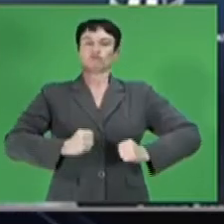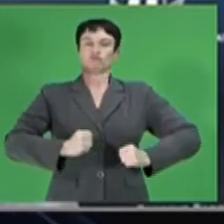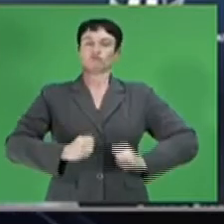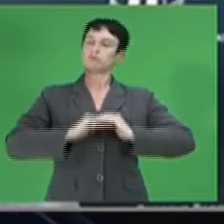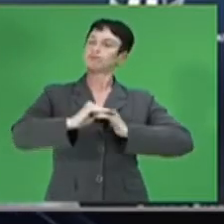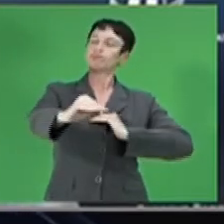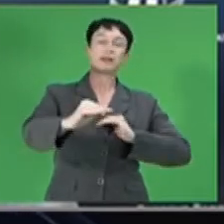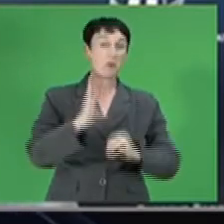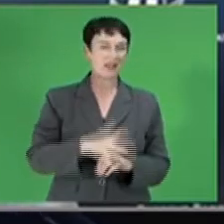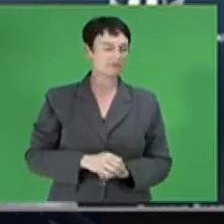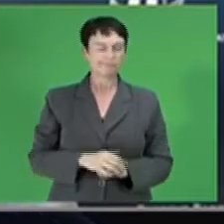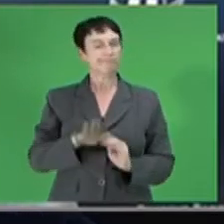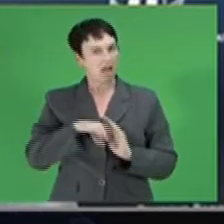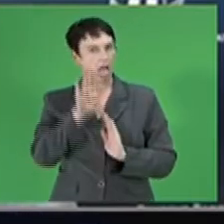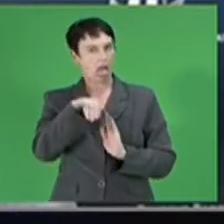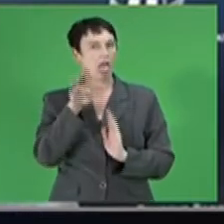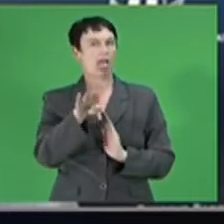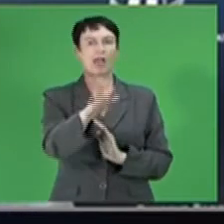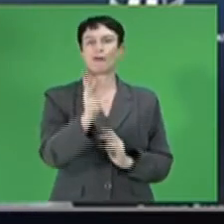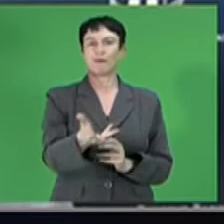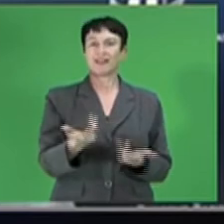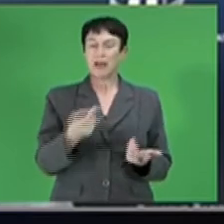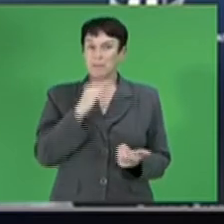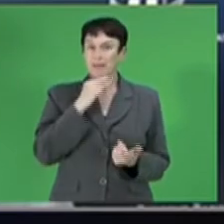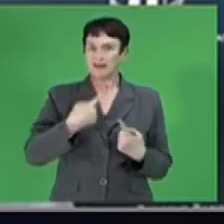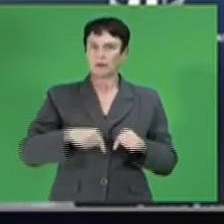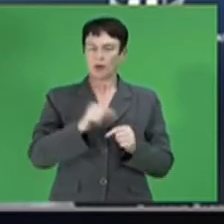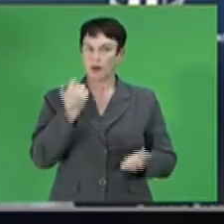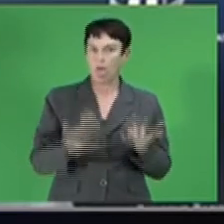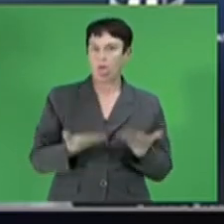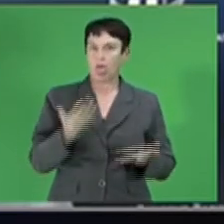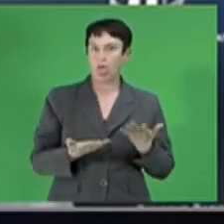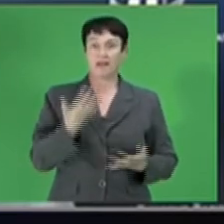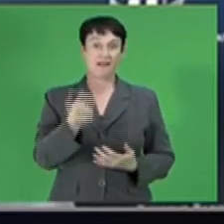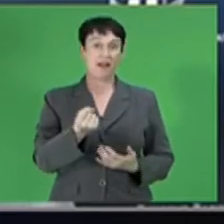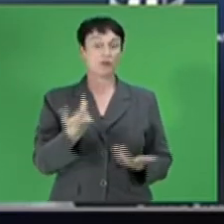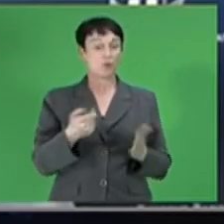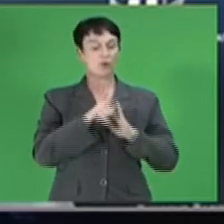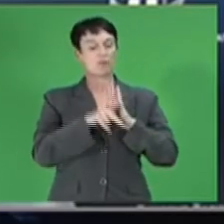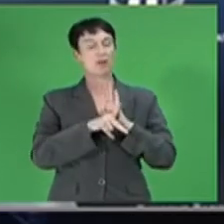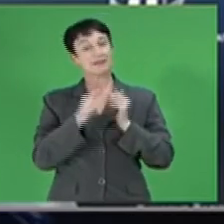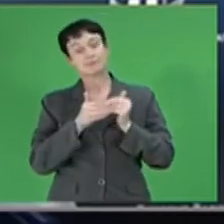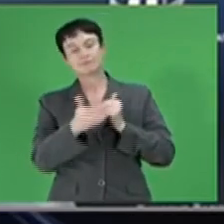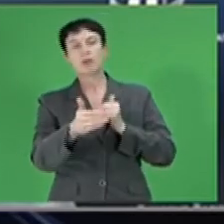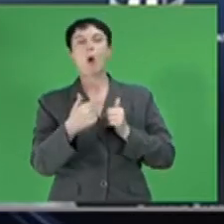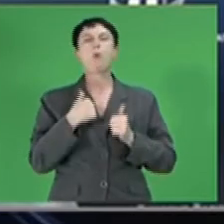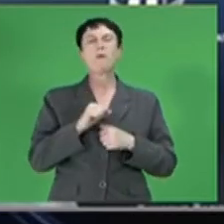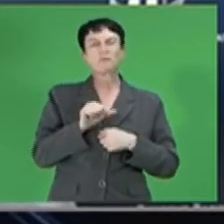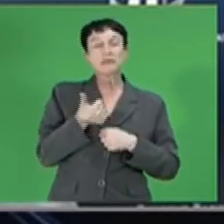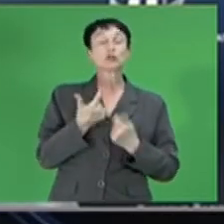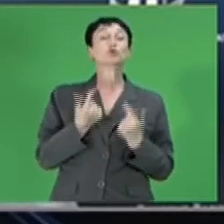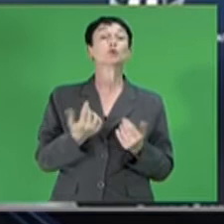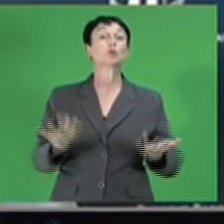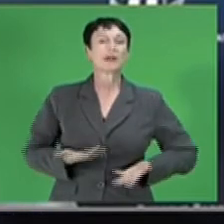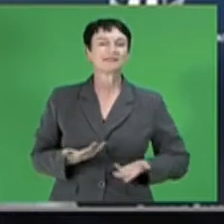In this uncertain environment, policy decisions will continue to be data dependent and sensitive to